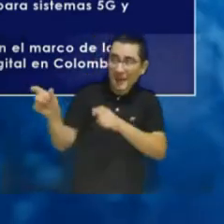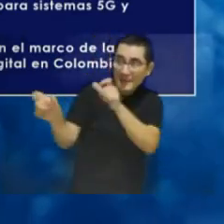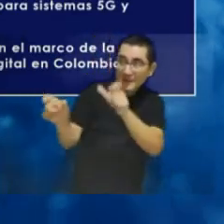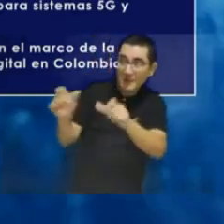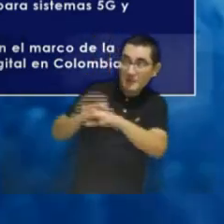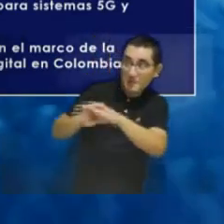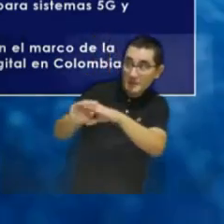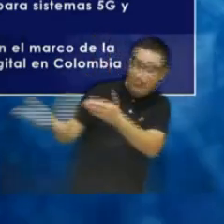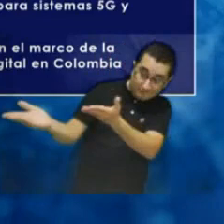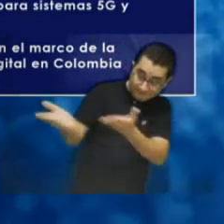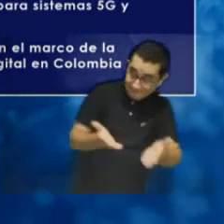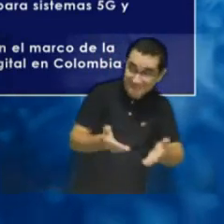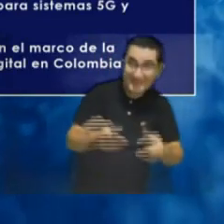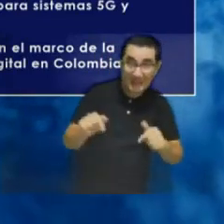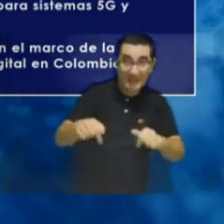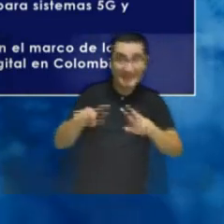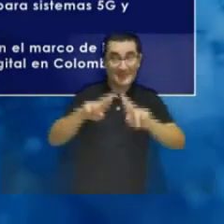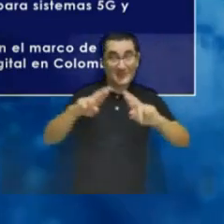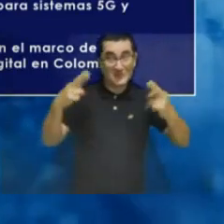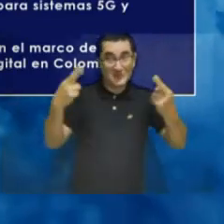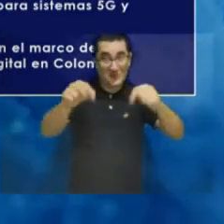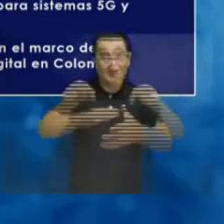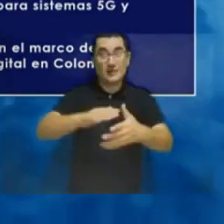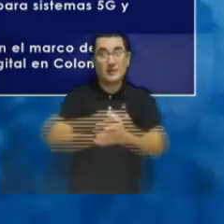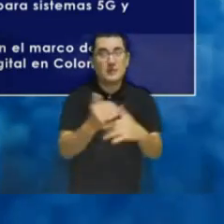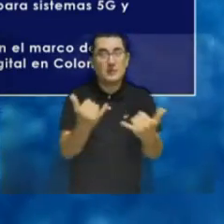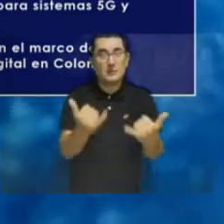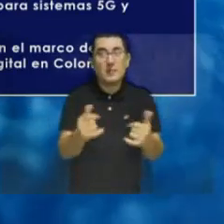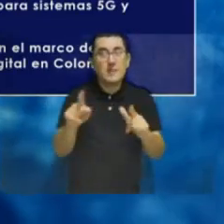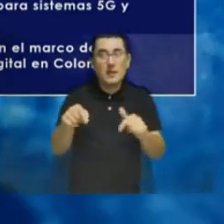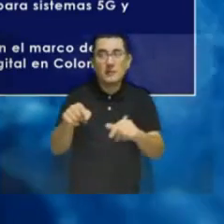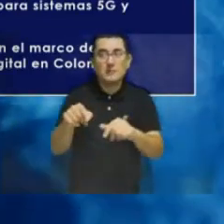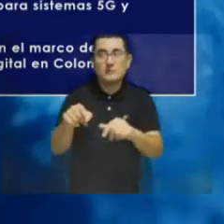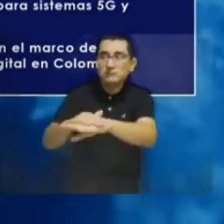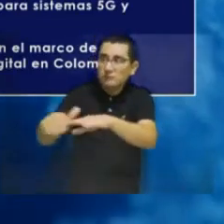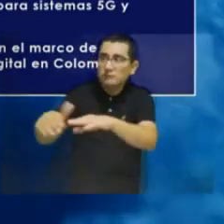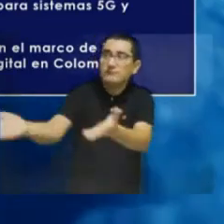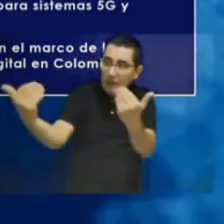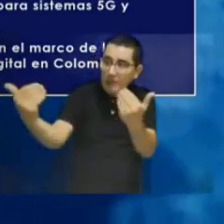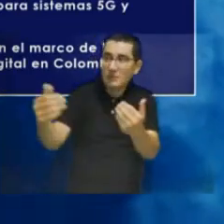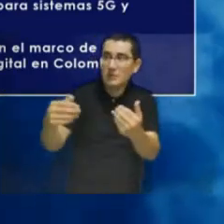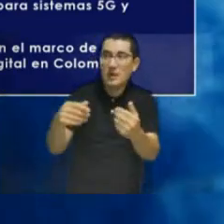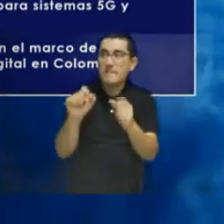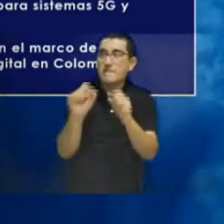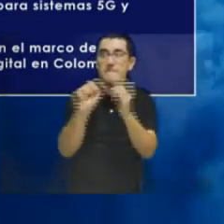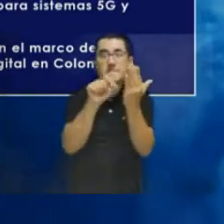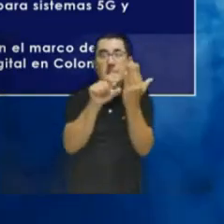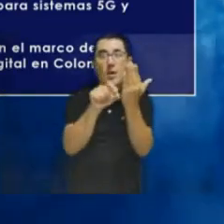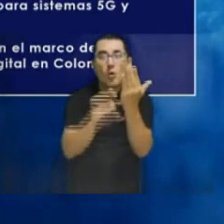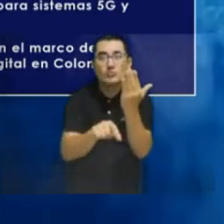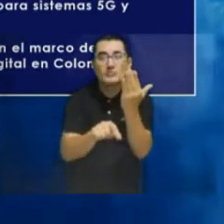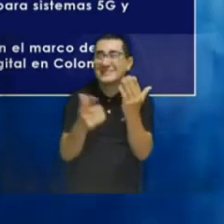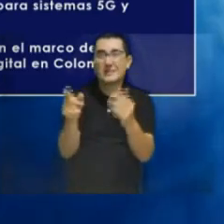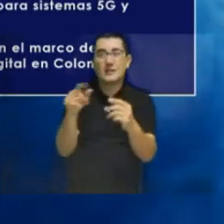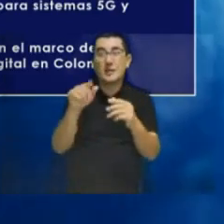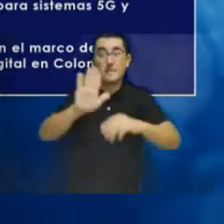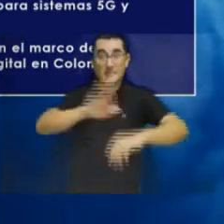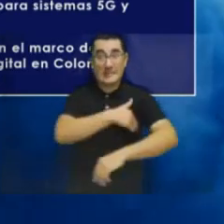to the guests in general. But in addition to that, we received an invitation to participate in the consultation, that